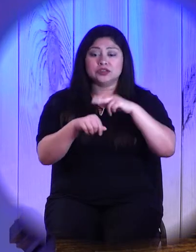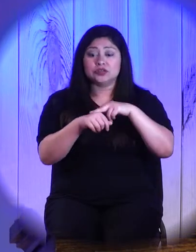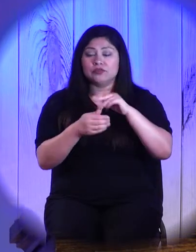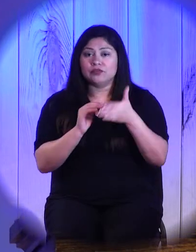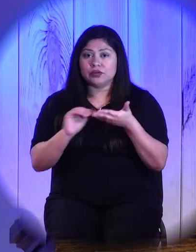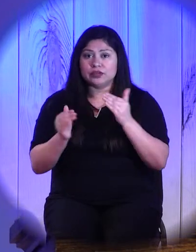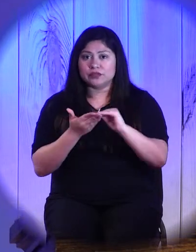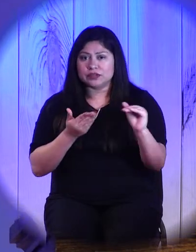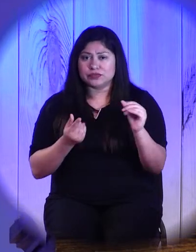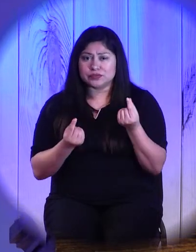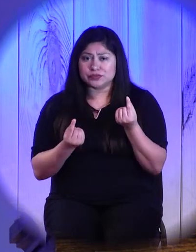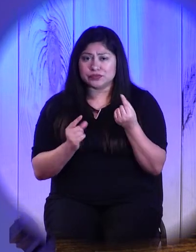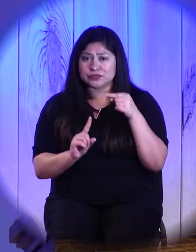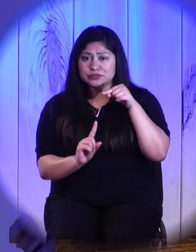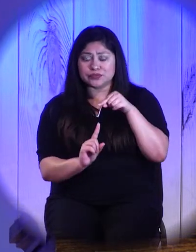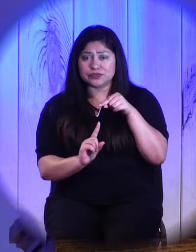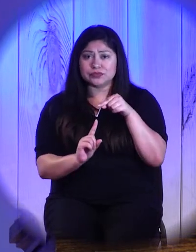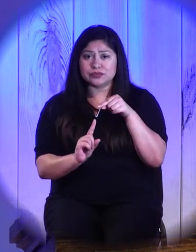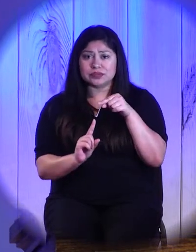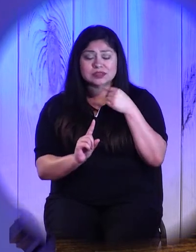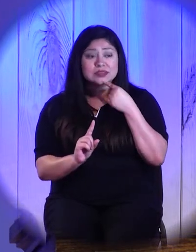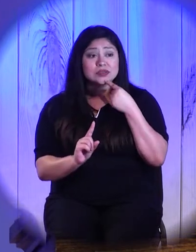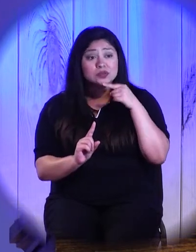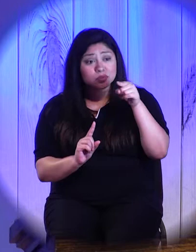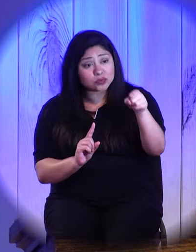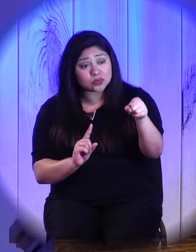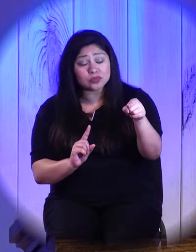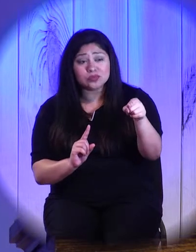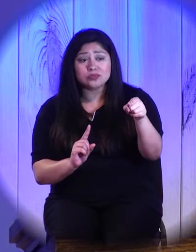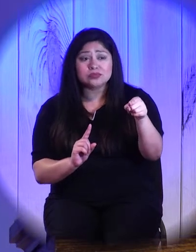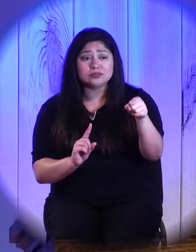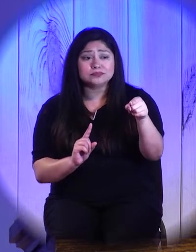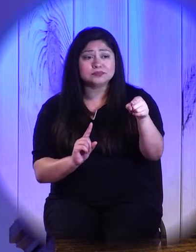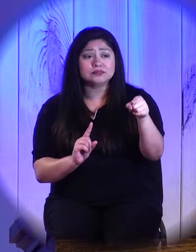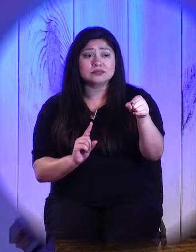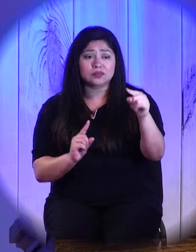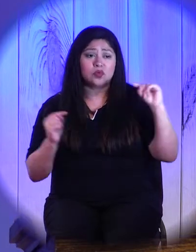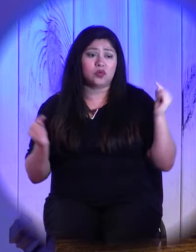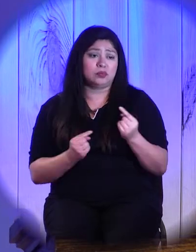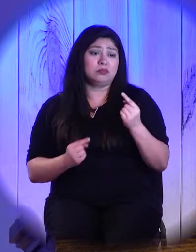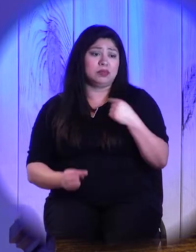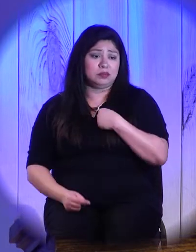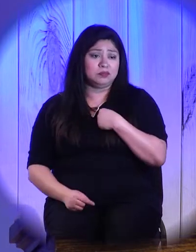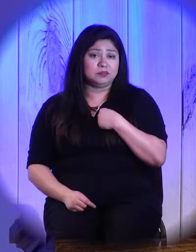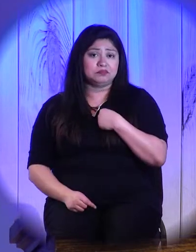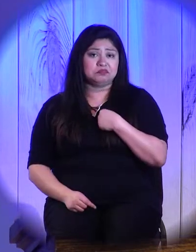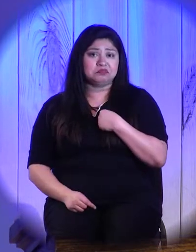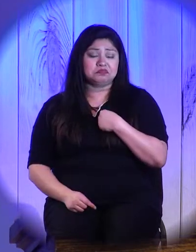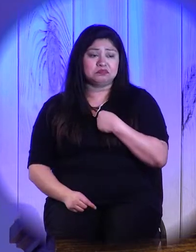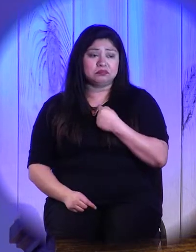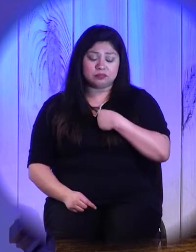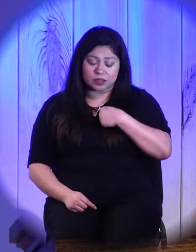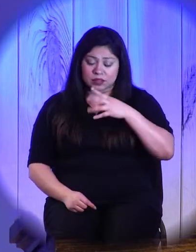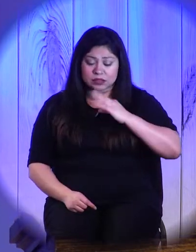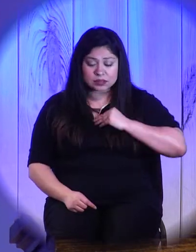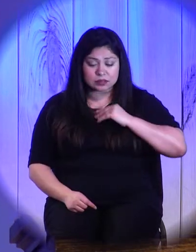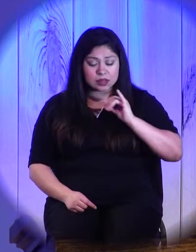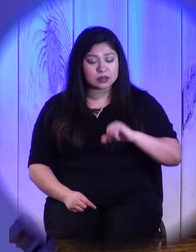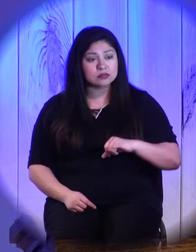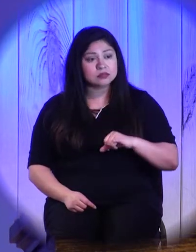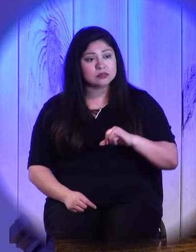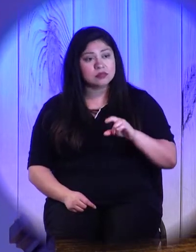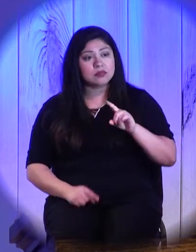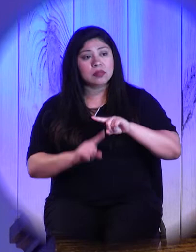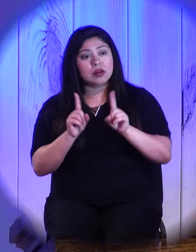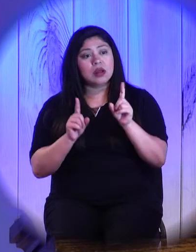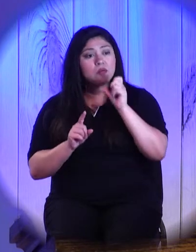To forgive someone is to say, you have harmed me, but I will not hold it against